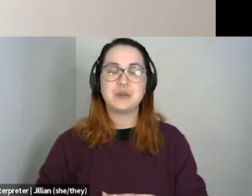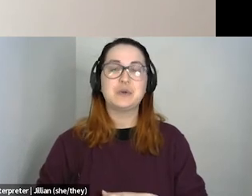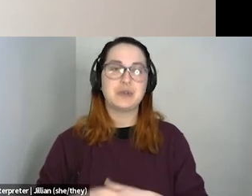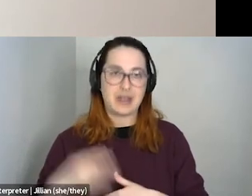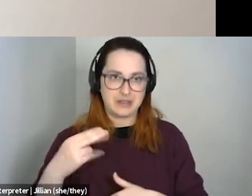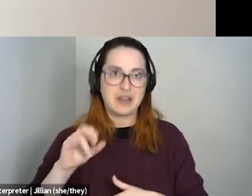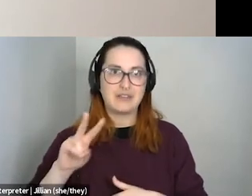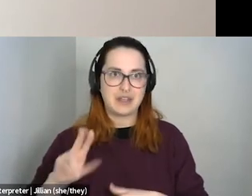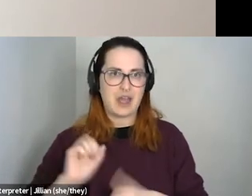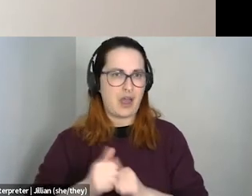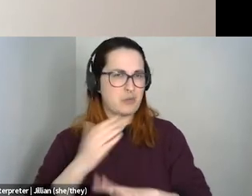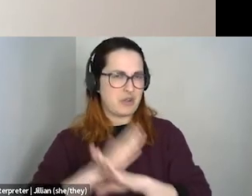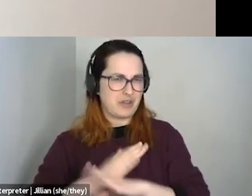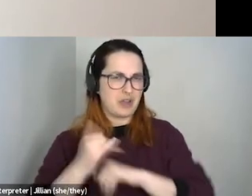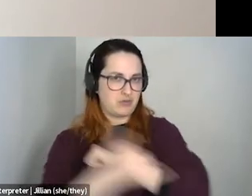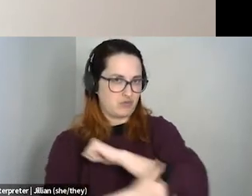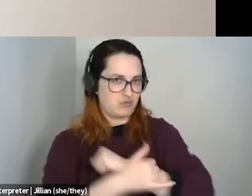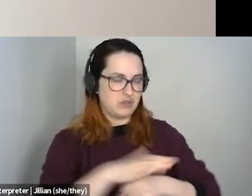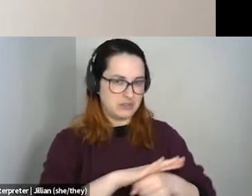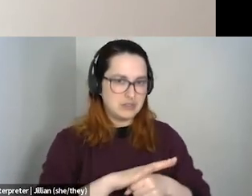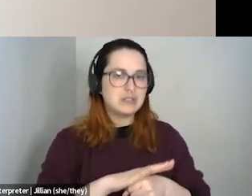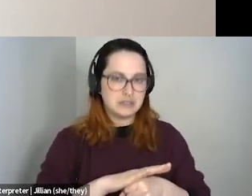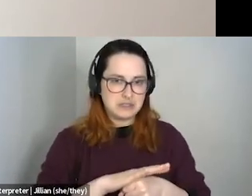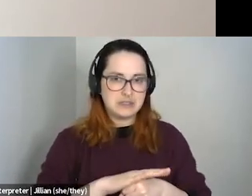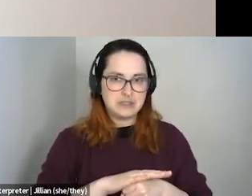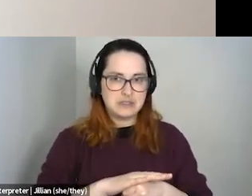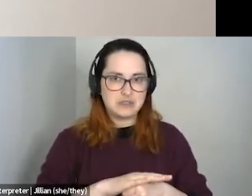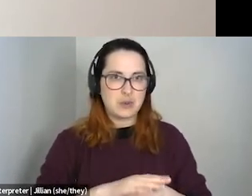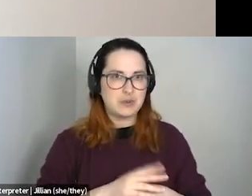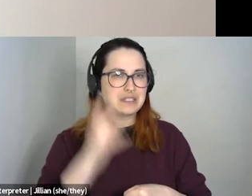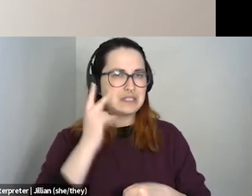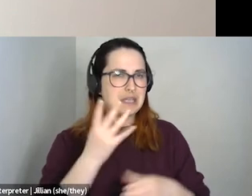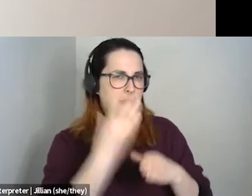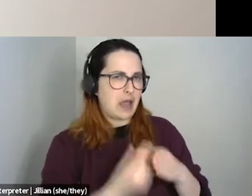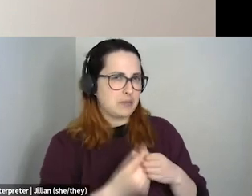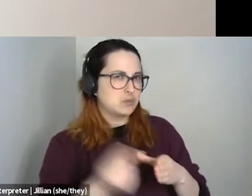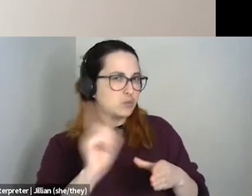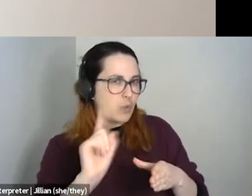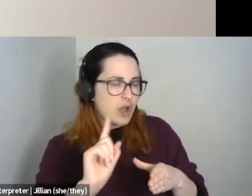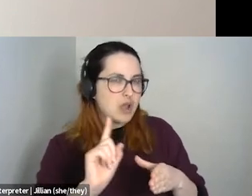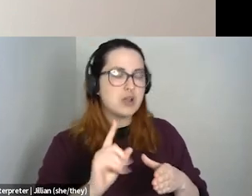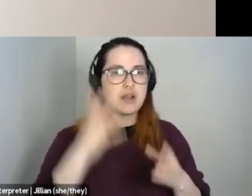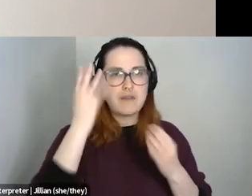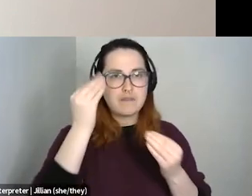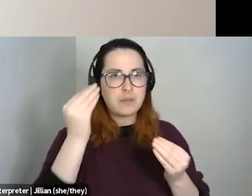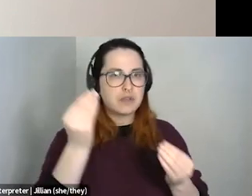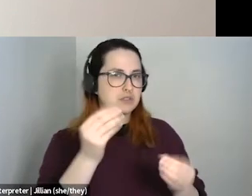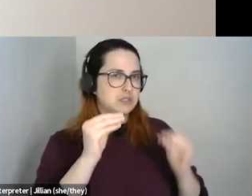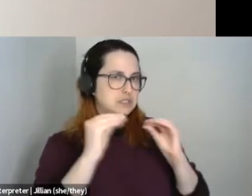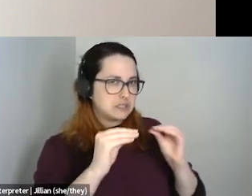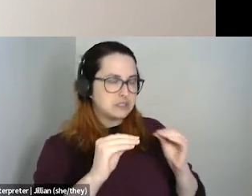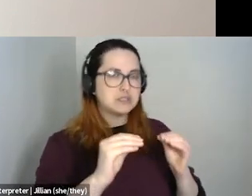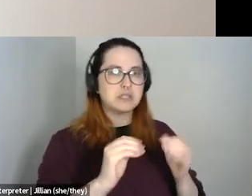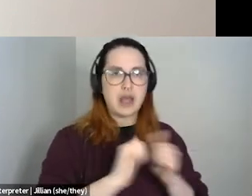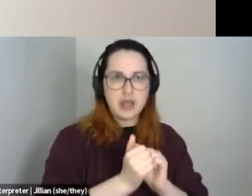And that will help us then, you know, go to the next step of, so what are the gaps and how can we provide that information in, in rural communities and, and other